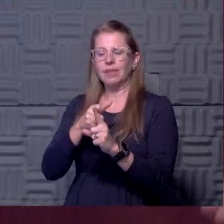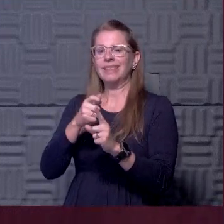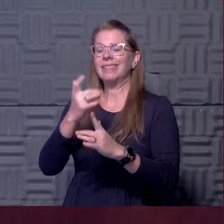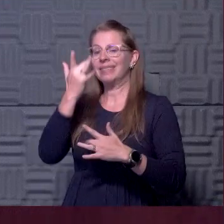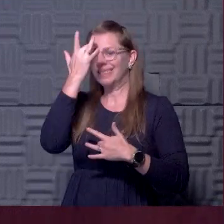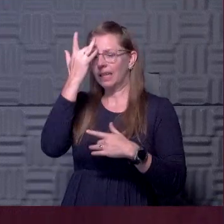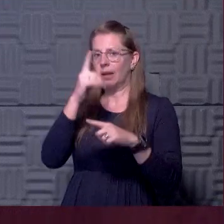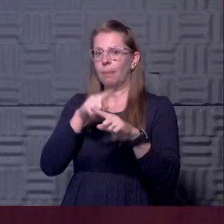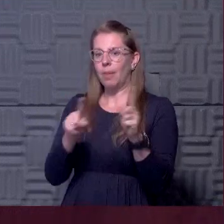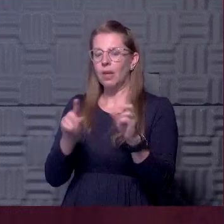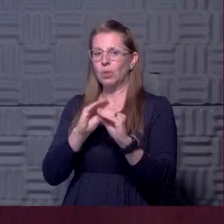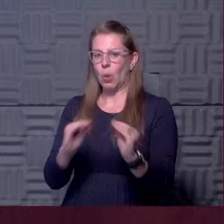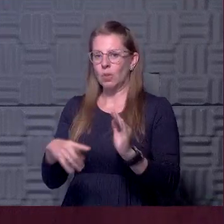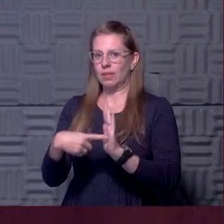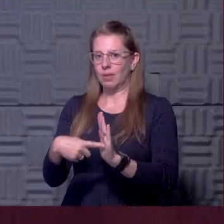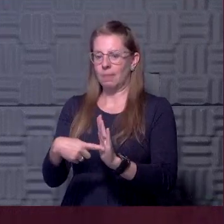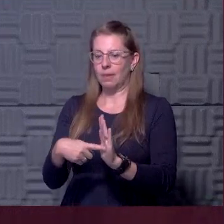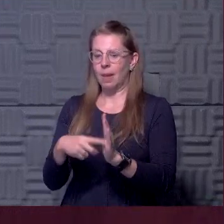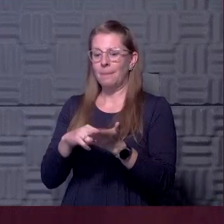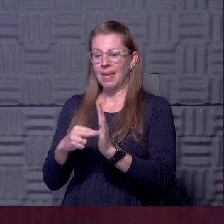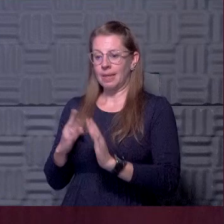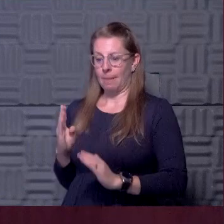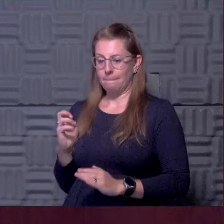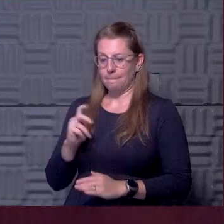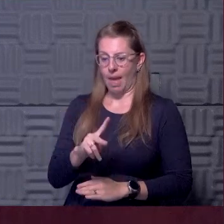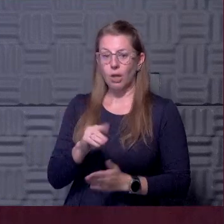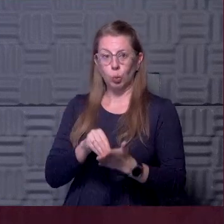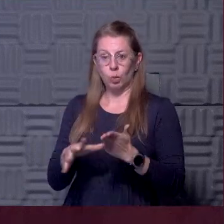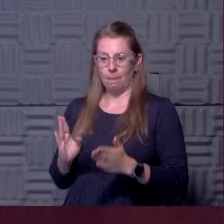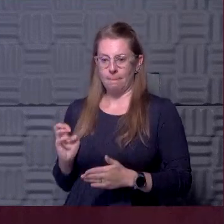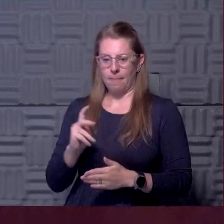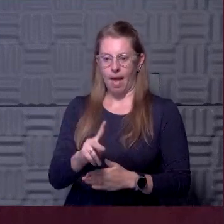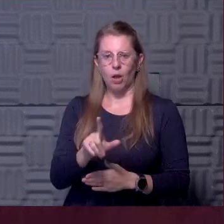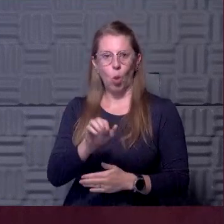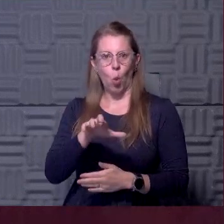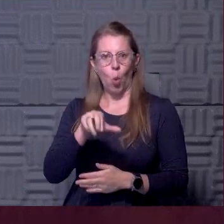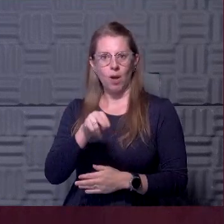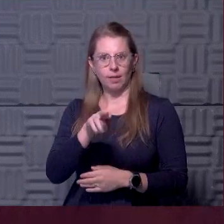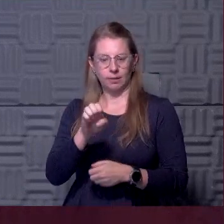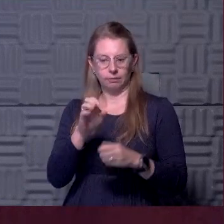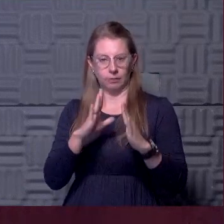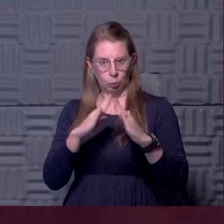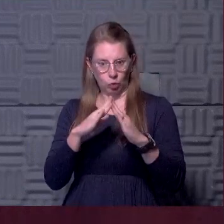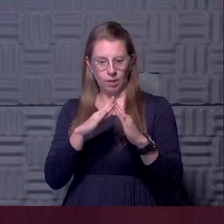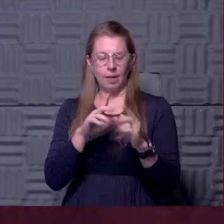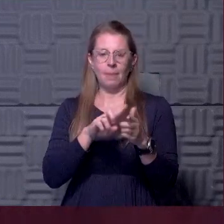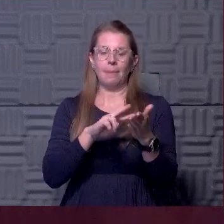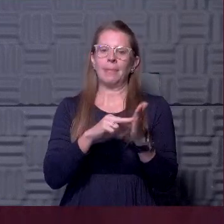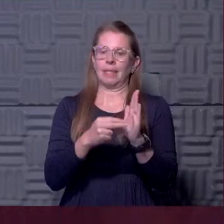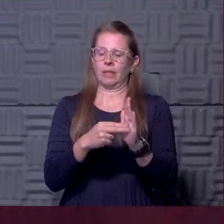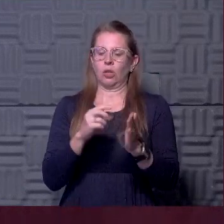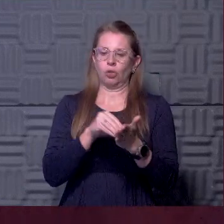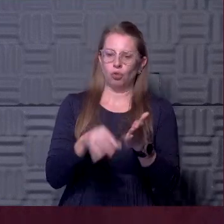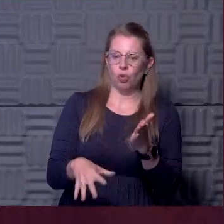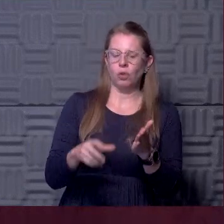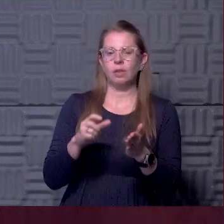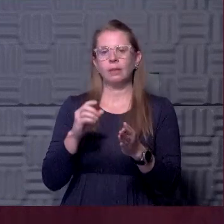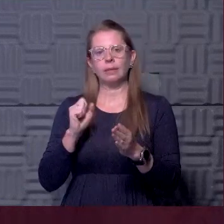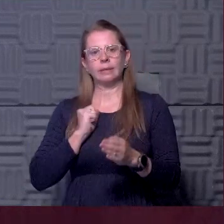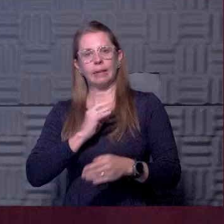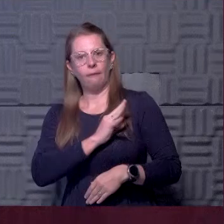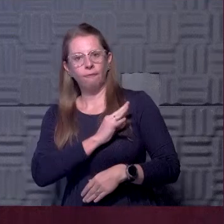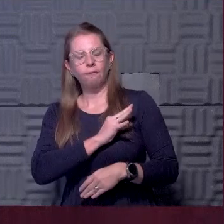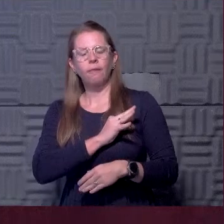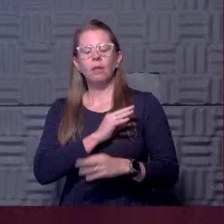individuals that are coming back to campus, coming back to the Lawrence community. So students, faculty, and staff that are returning to campus